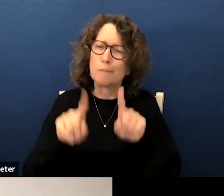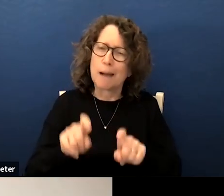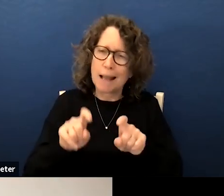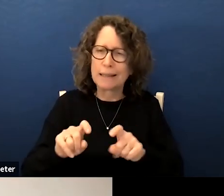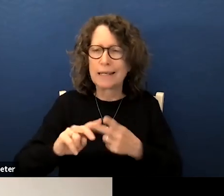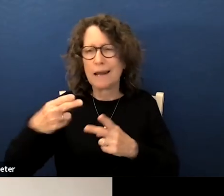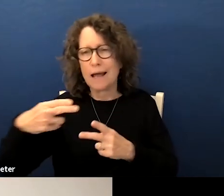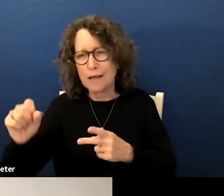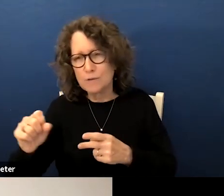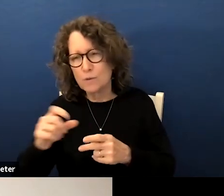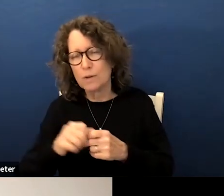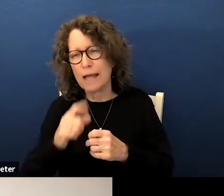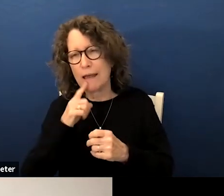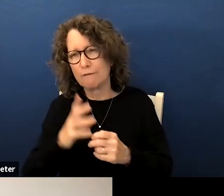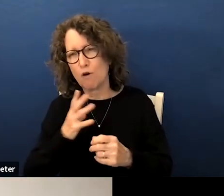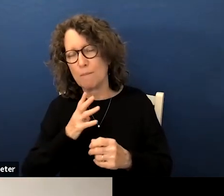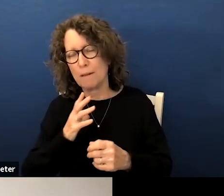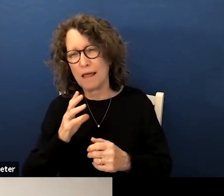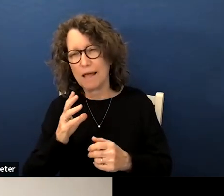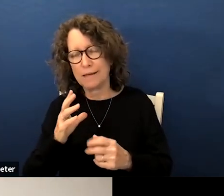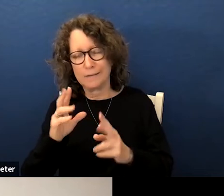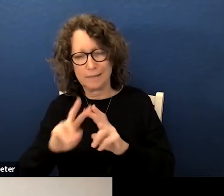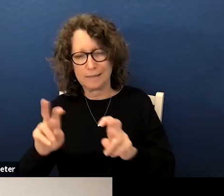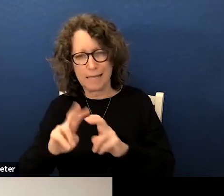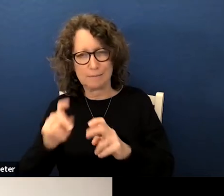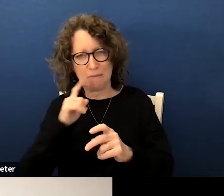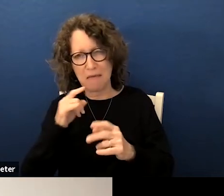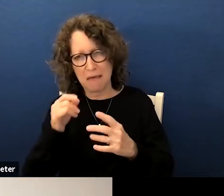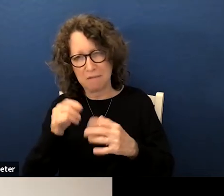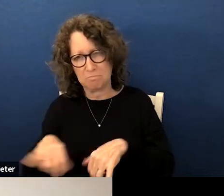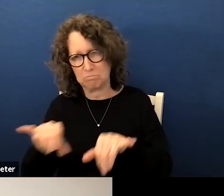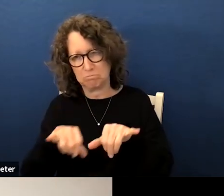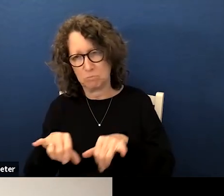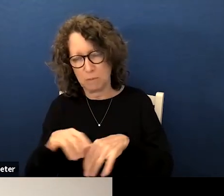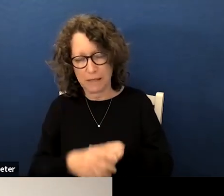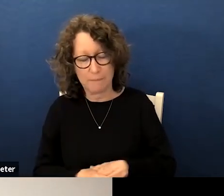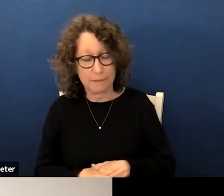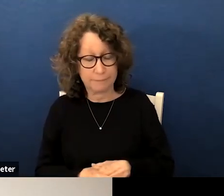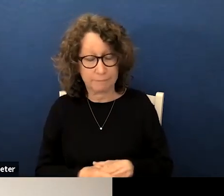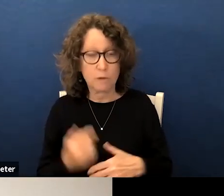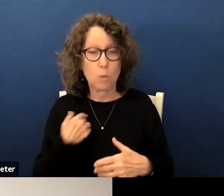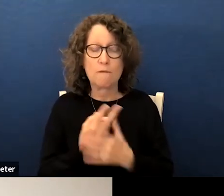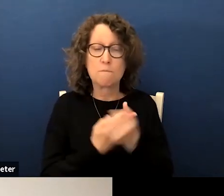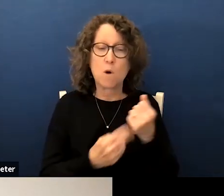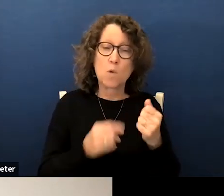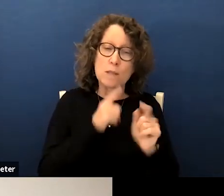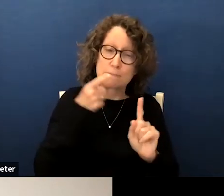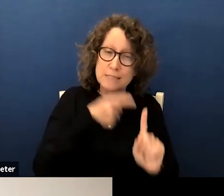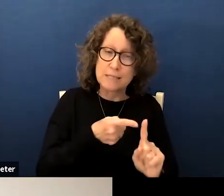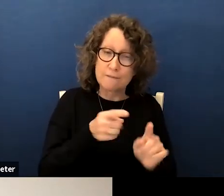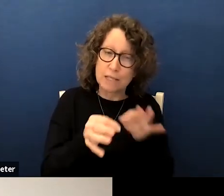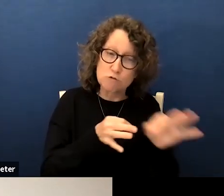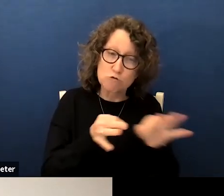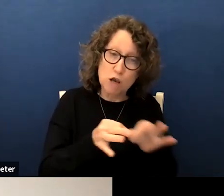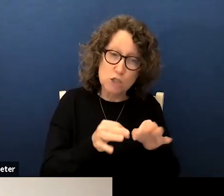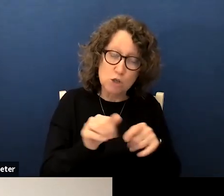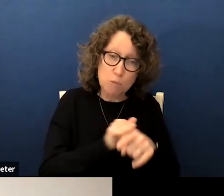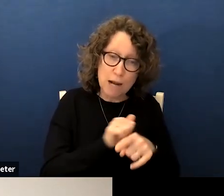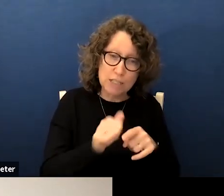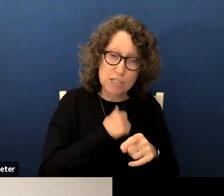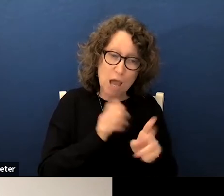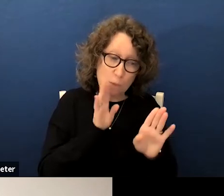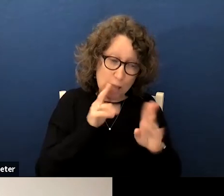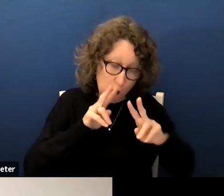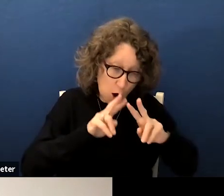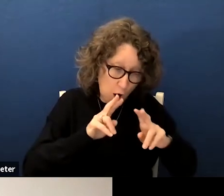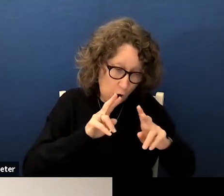to as i said formalized and adopted assessments that are common we have both specific instructional practices that we are honing